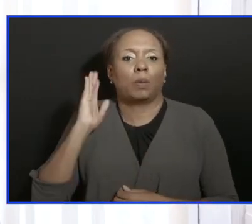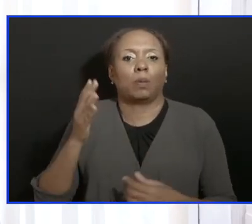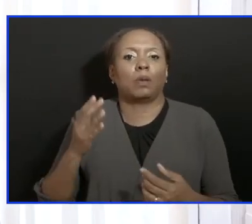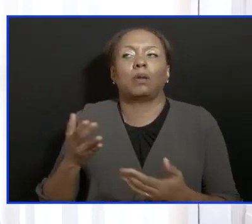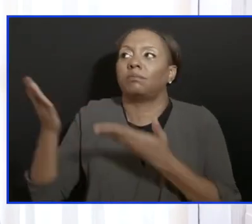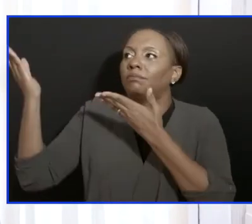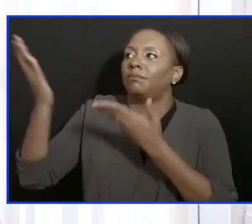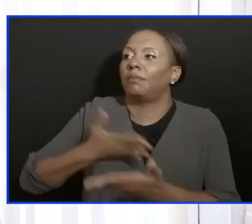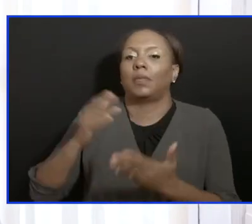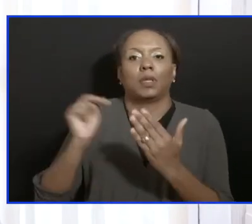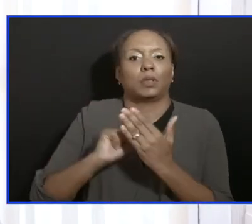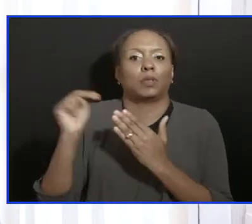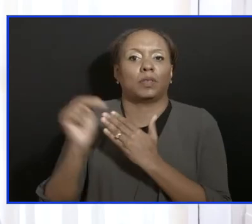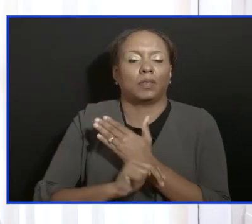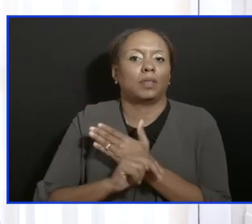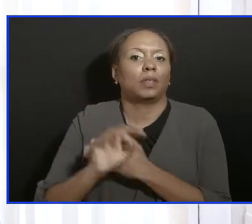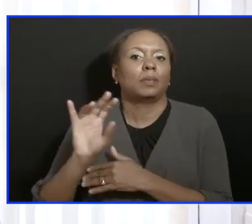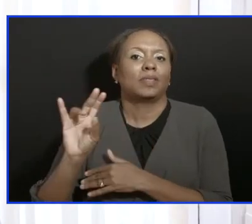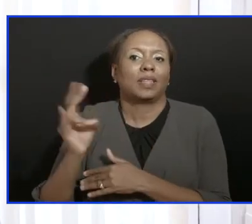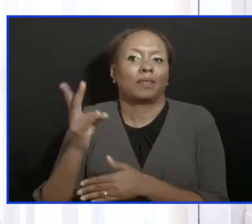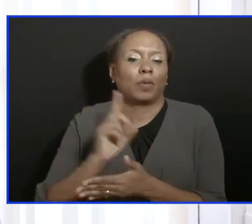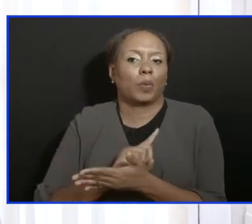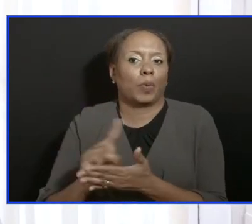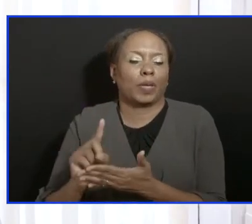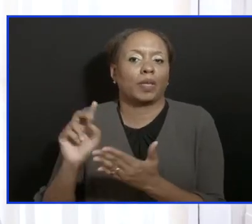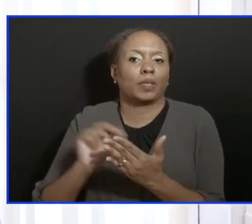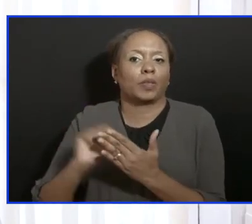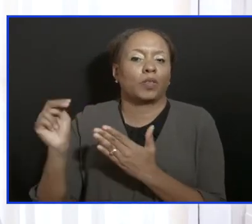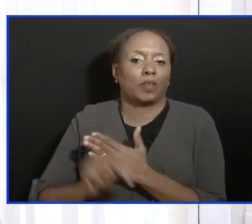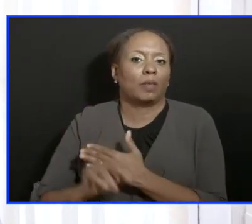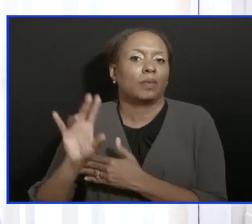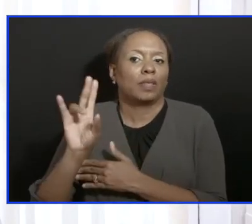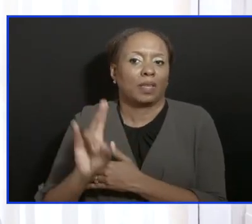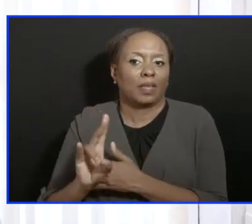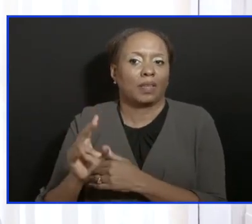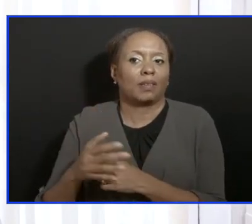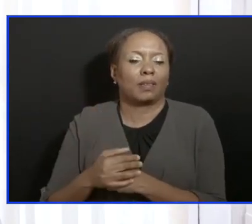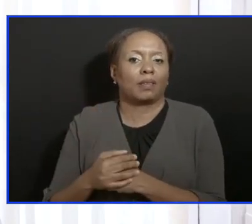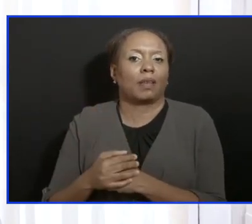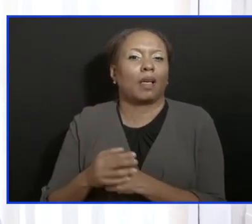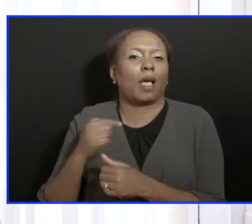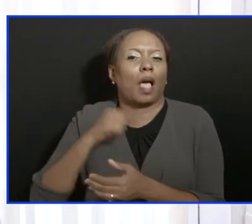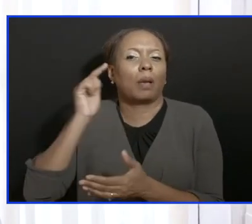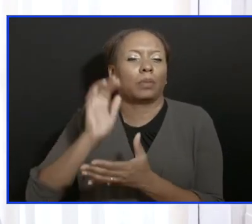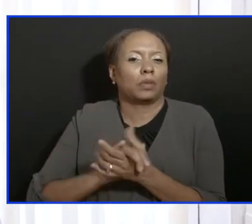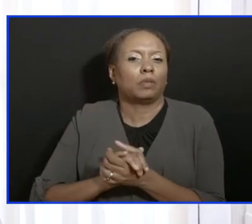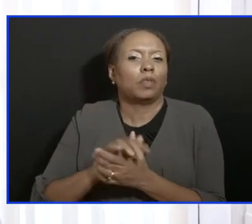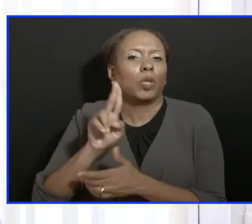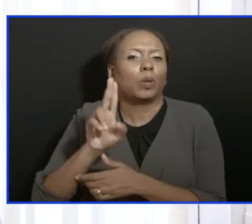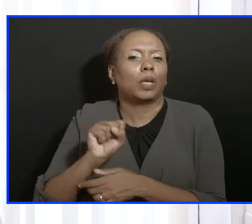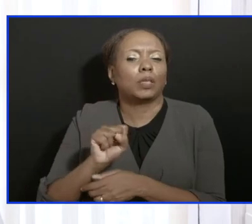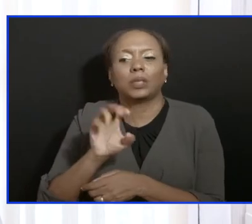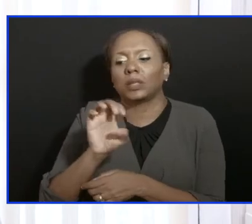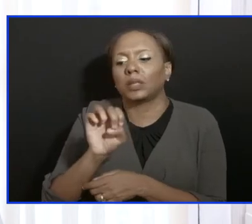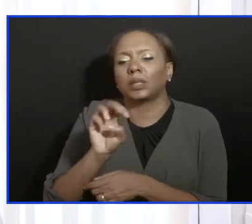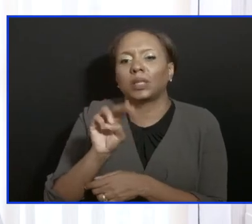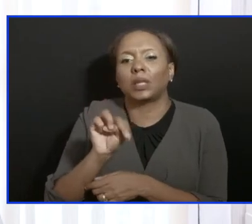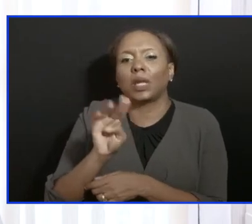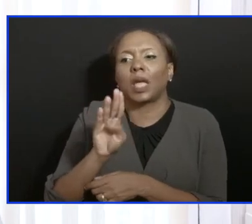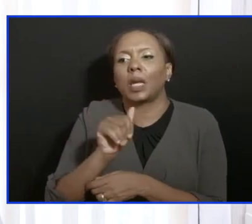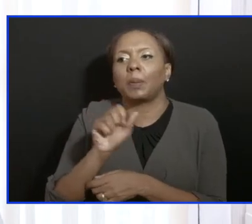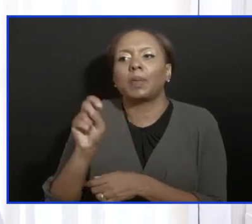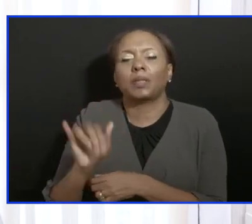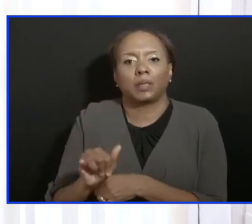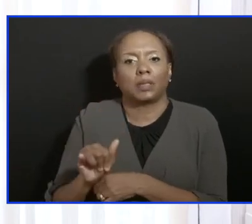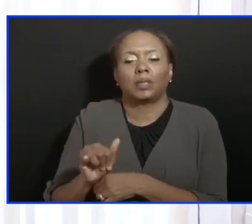November 7th. And I believe that a press release was issued today by the United States Embassy confirming the same. Pursuant